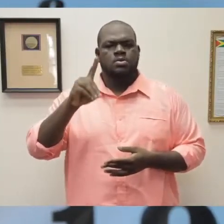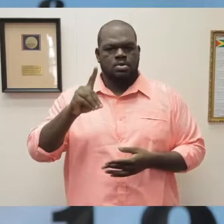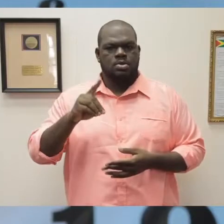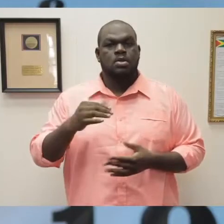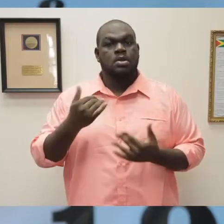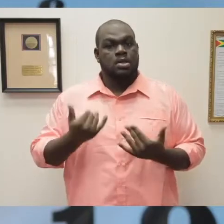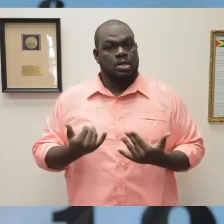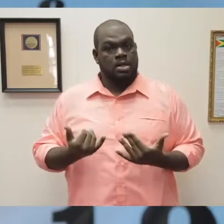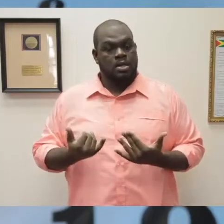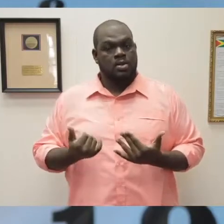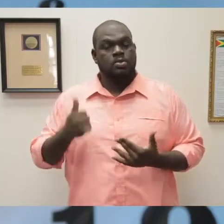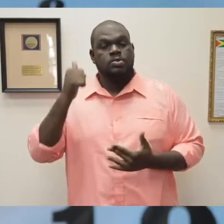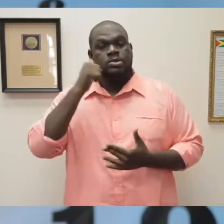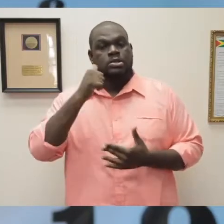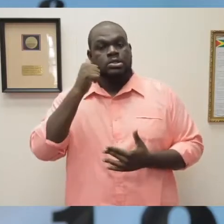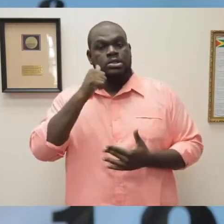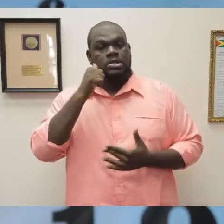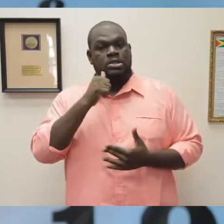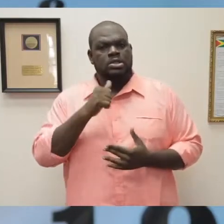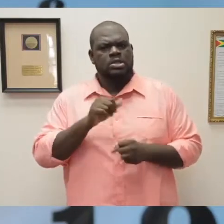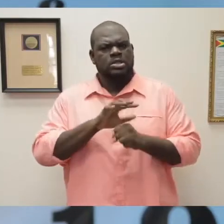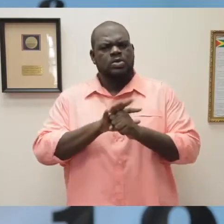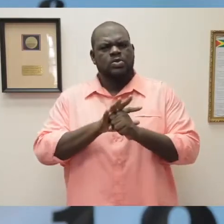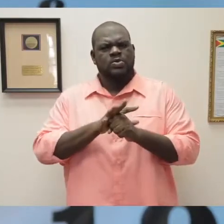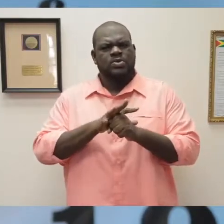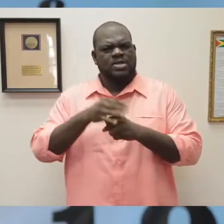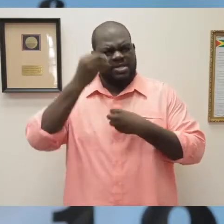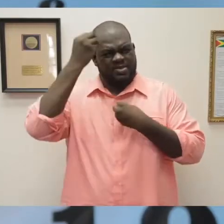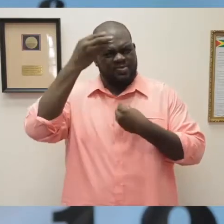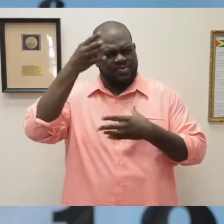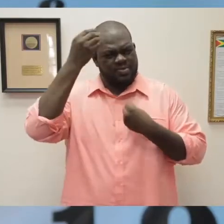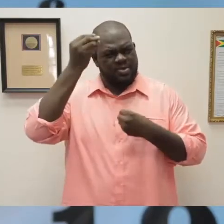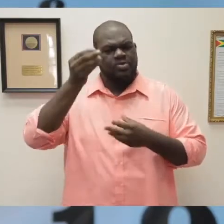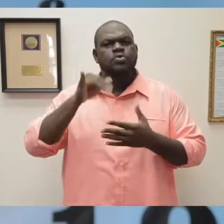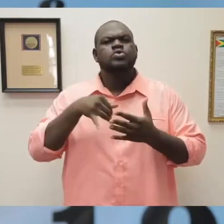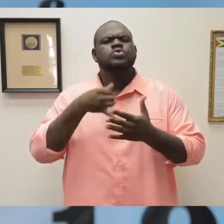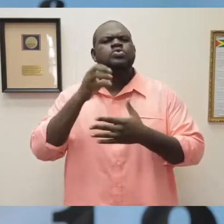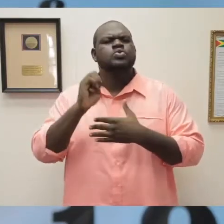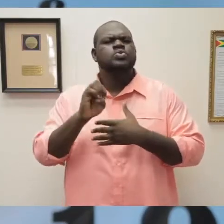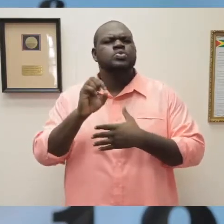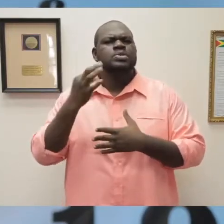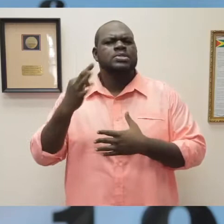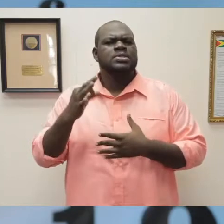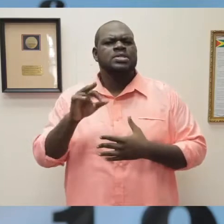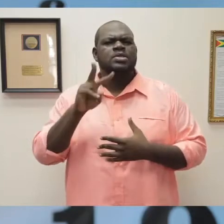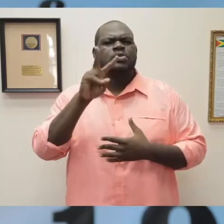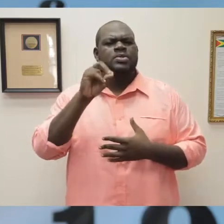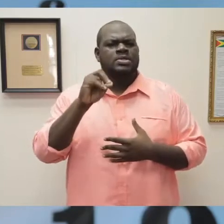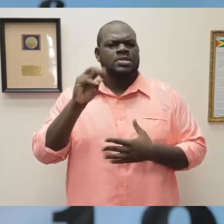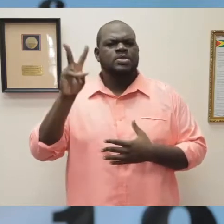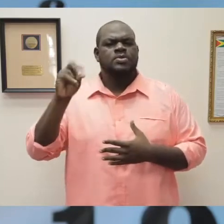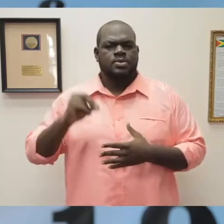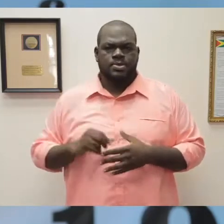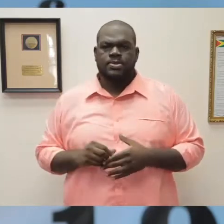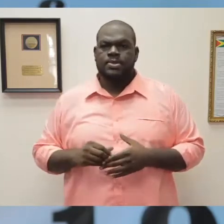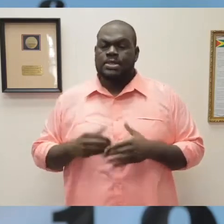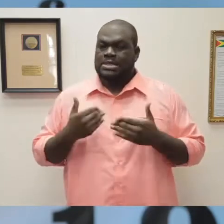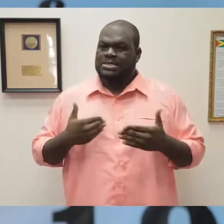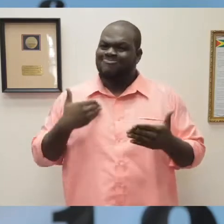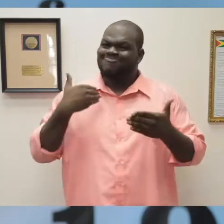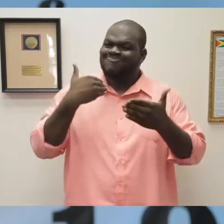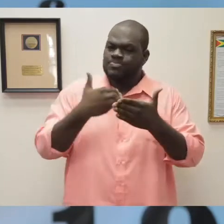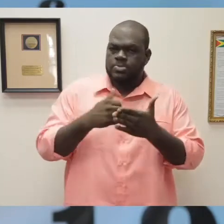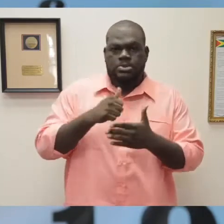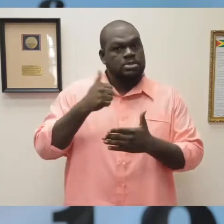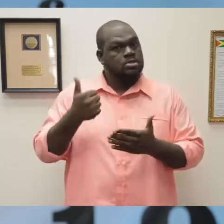-19 update for June the 19th, 2020. We are approaching another weekend, and for many,